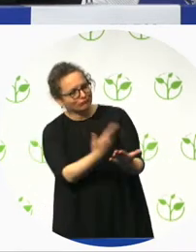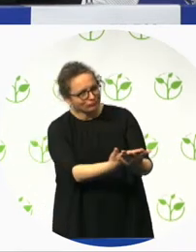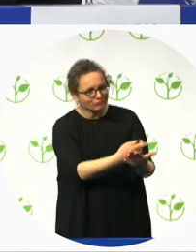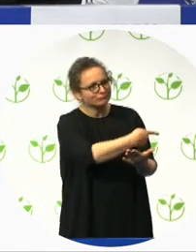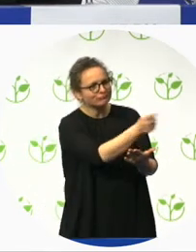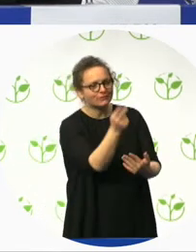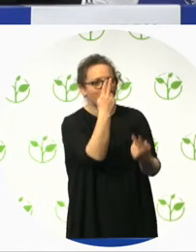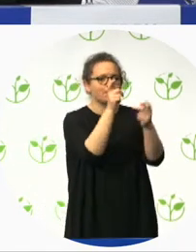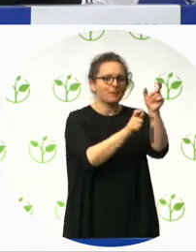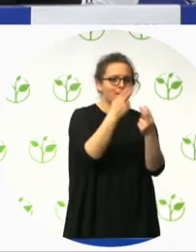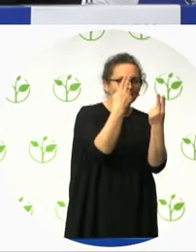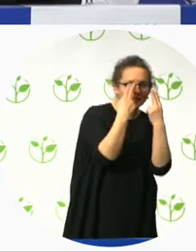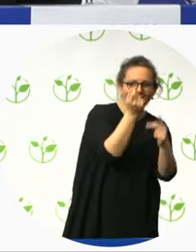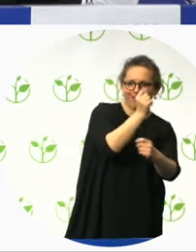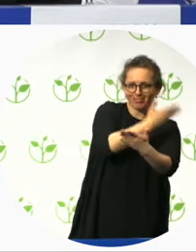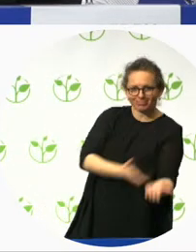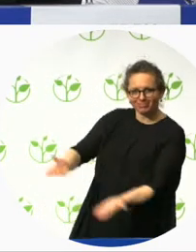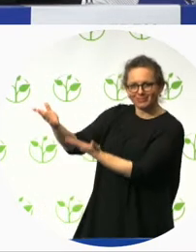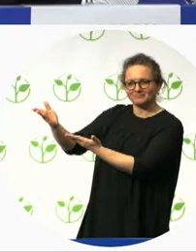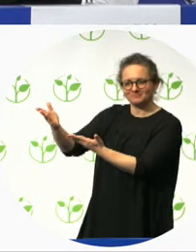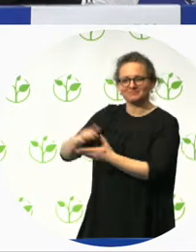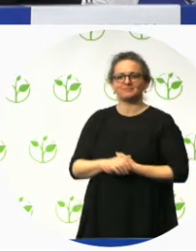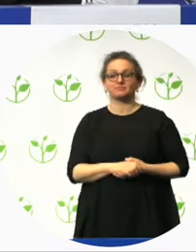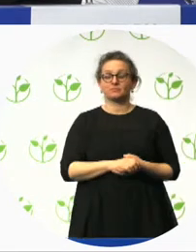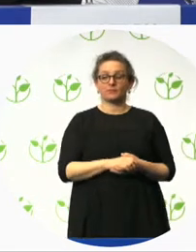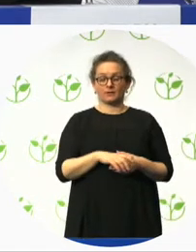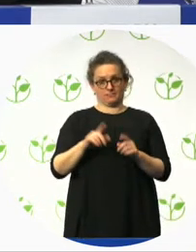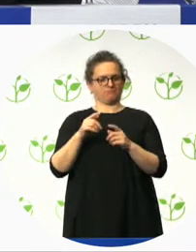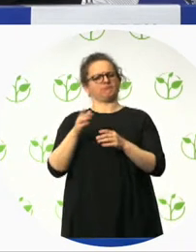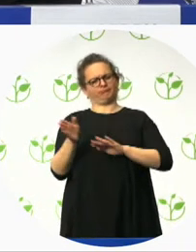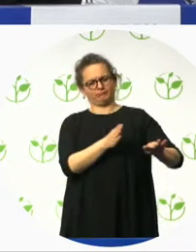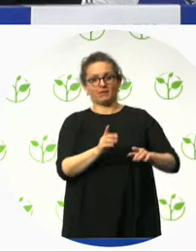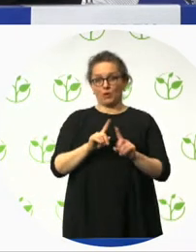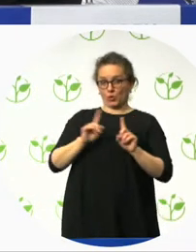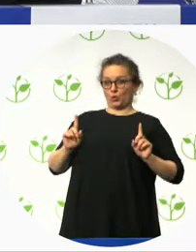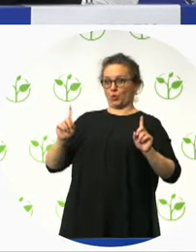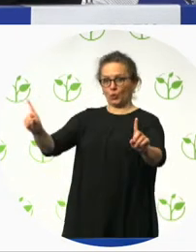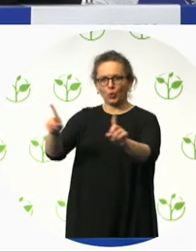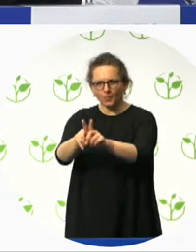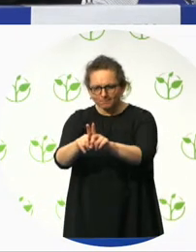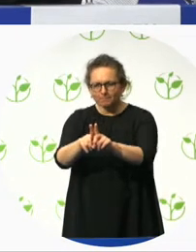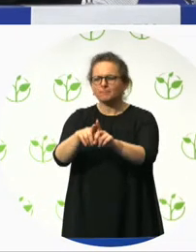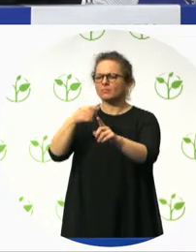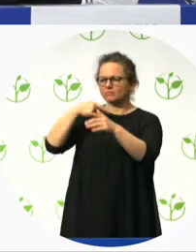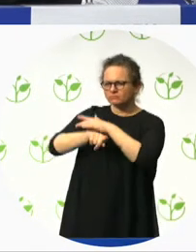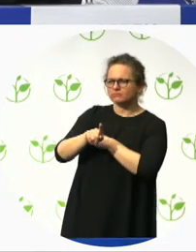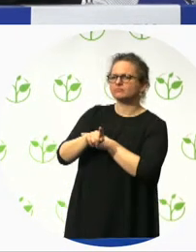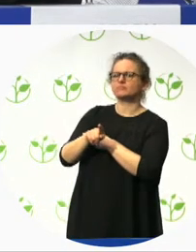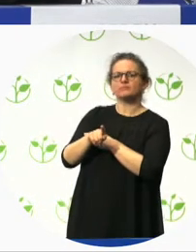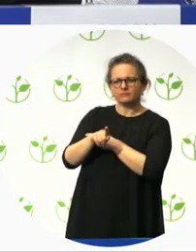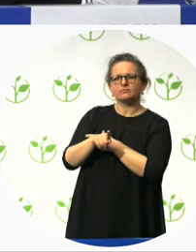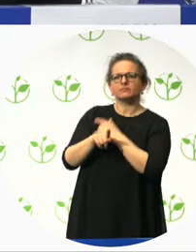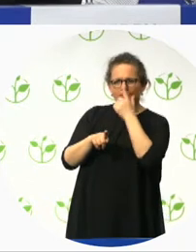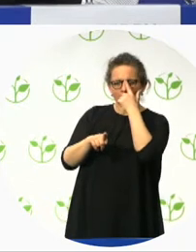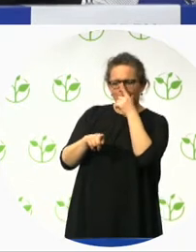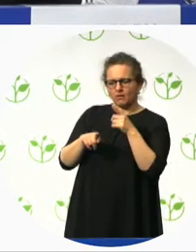rooms. The blue tabler is called a mat table. And the idea there is that, again, somebody in a wheelchair or